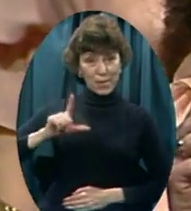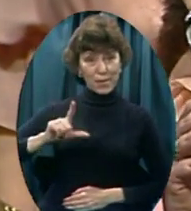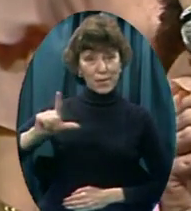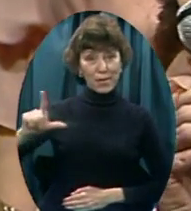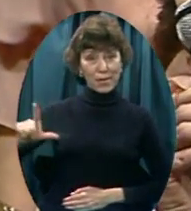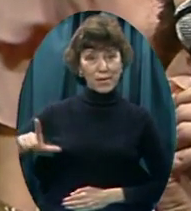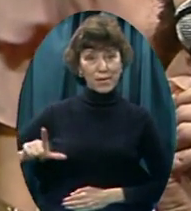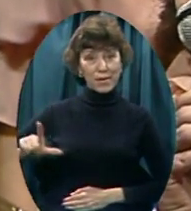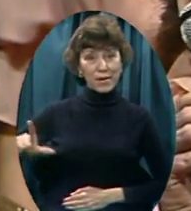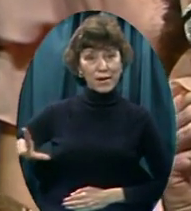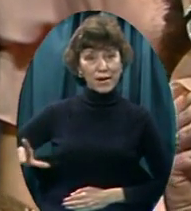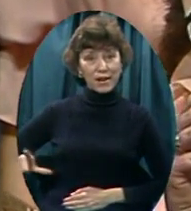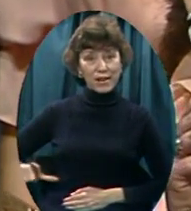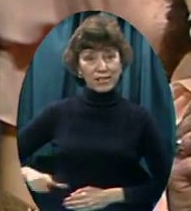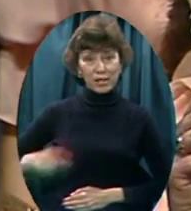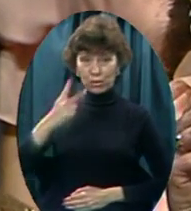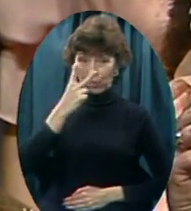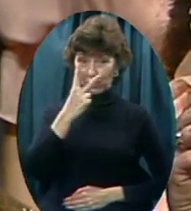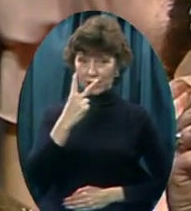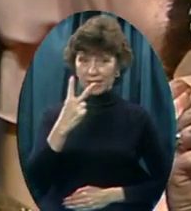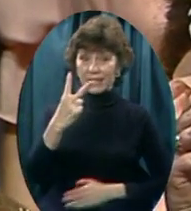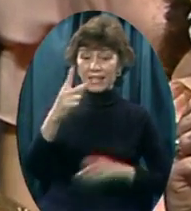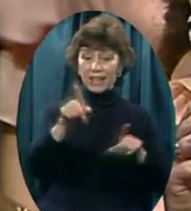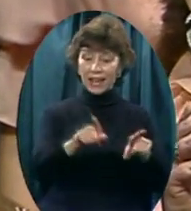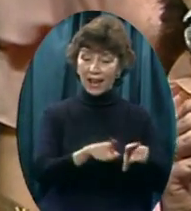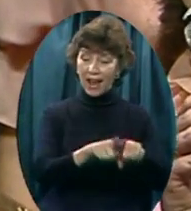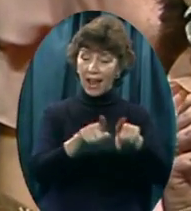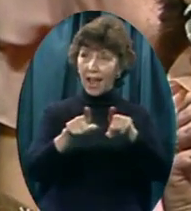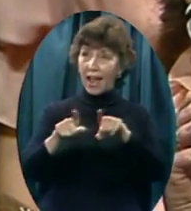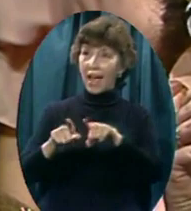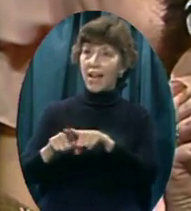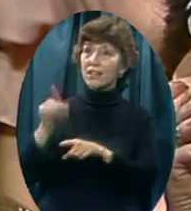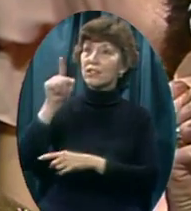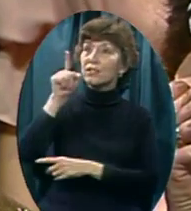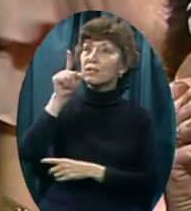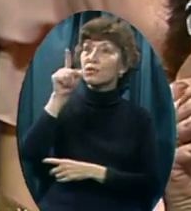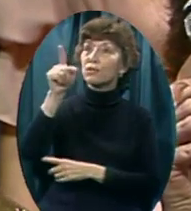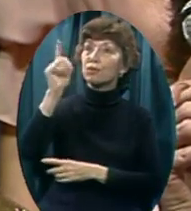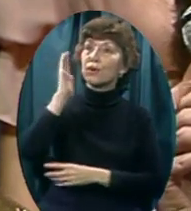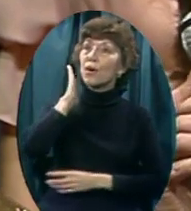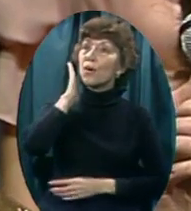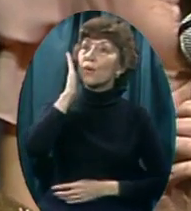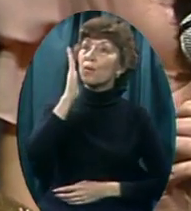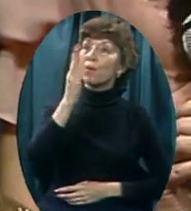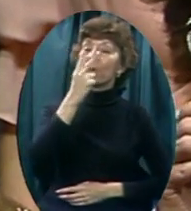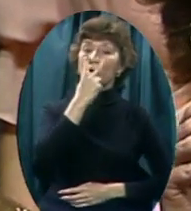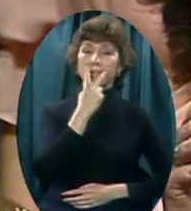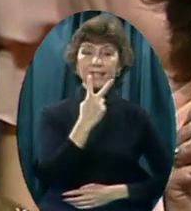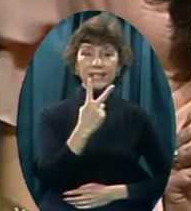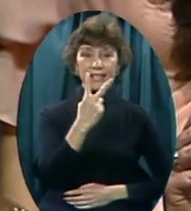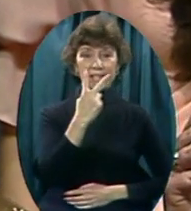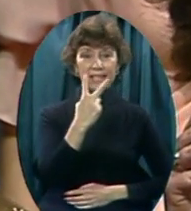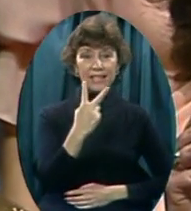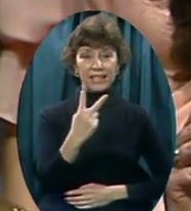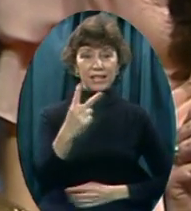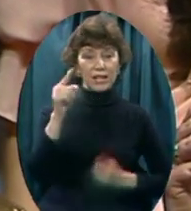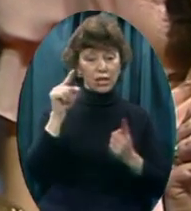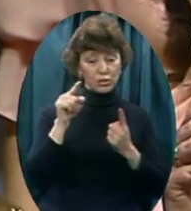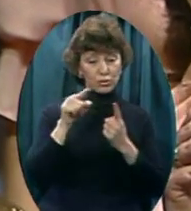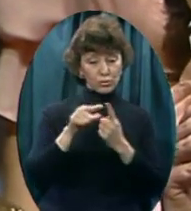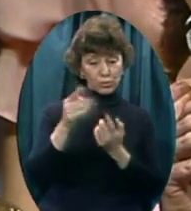to serve as you would serve, to serve